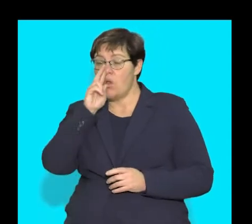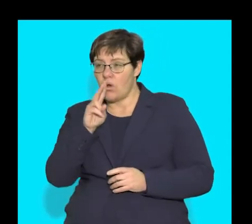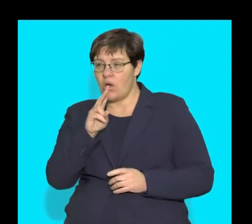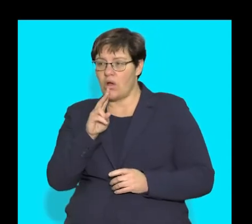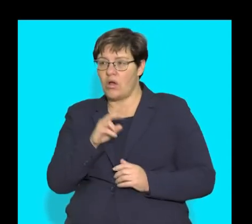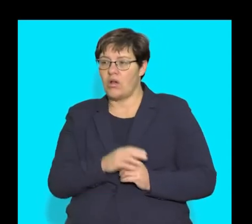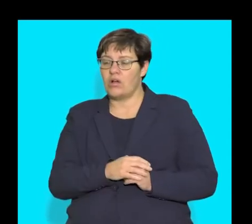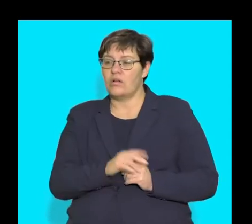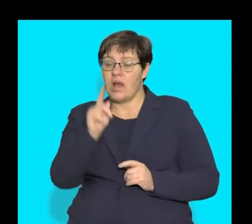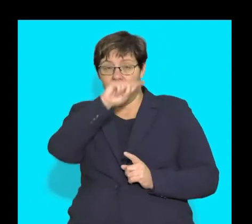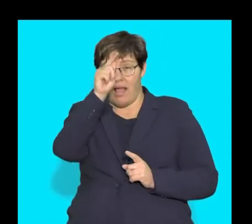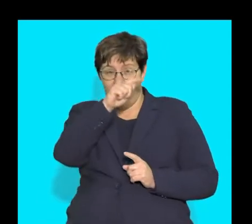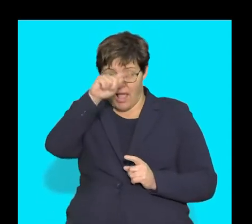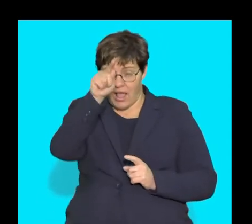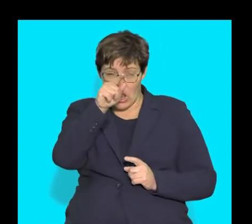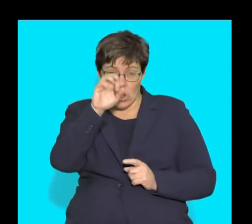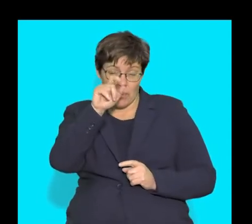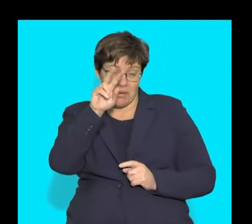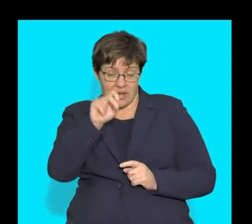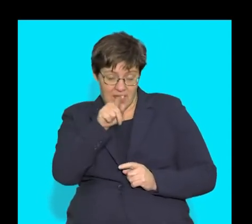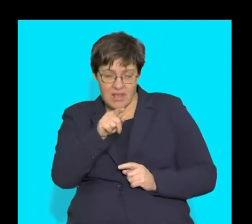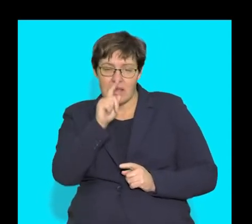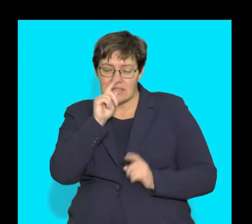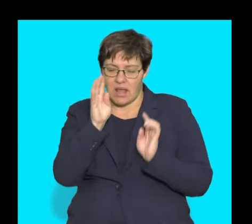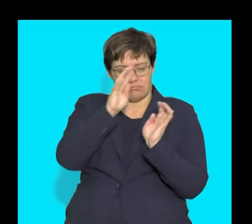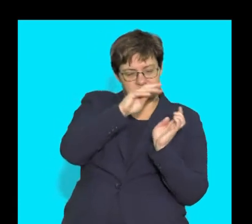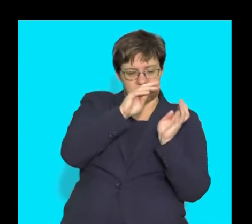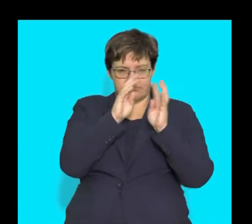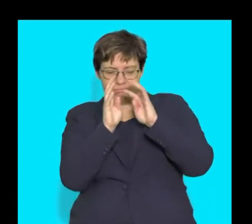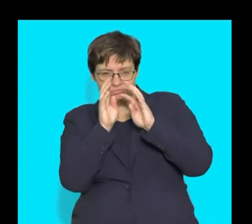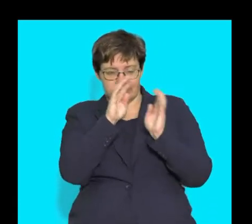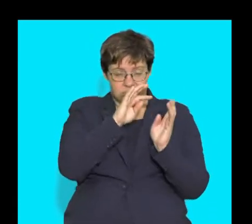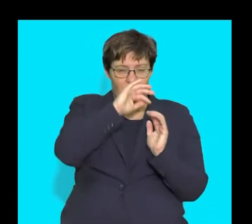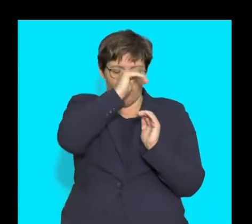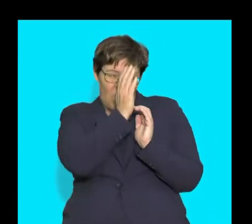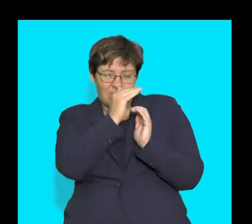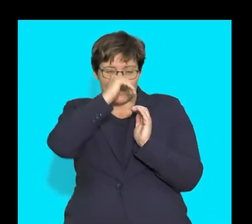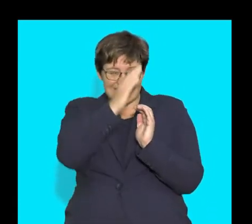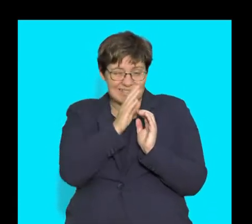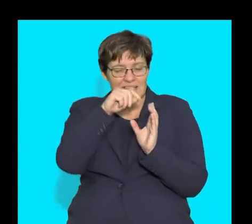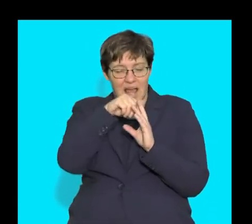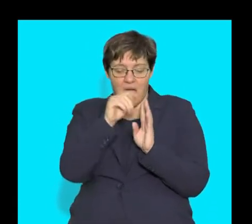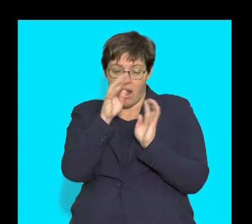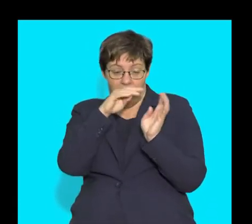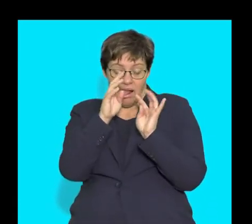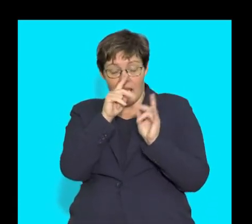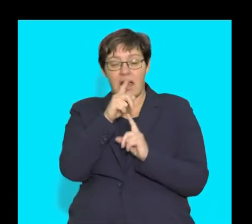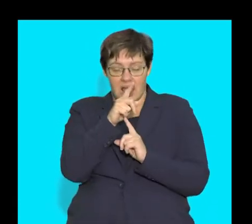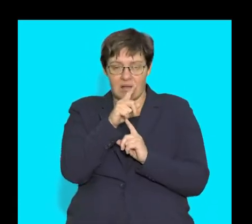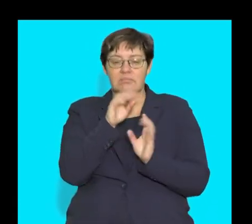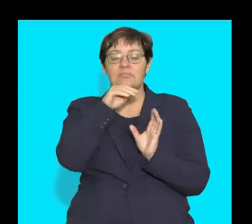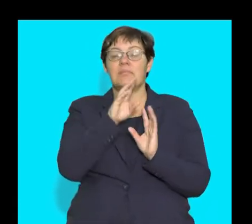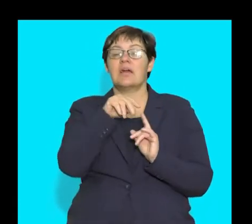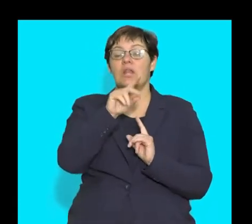at the lumen of the small intestine, we see these transverse folds. And those finger-like projections that